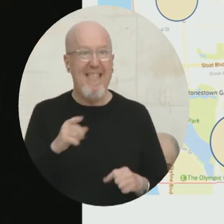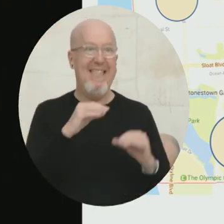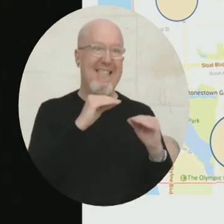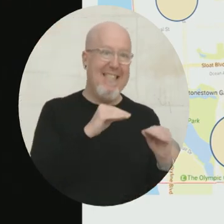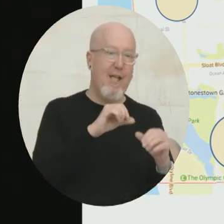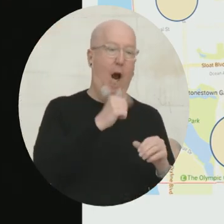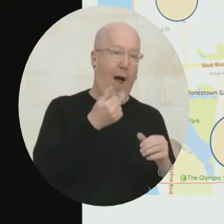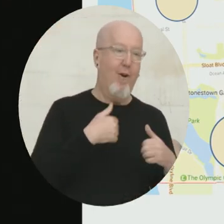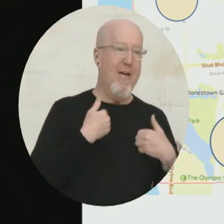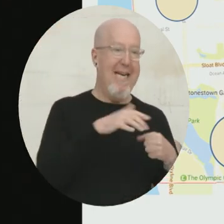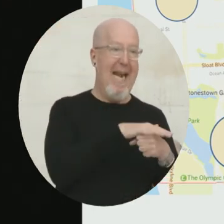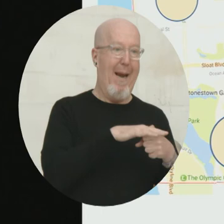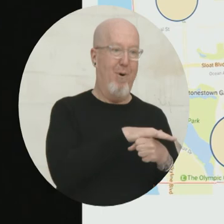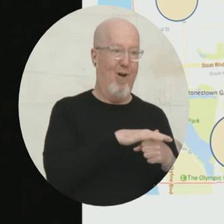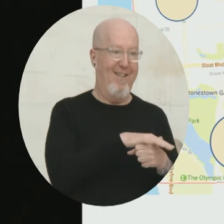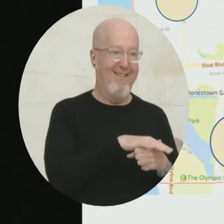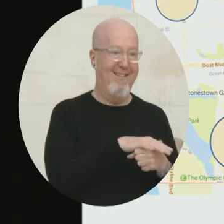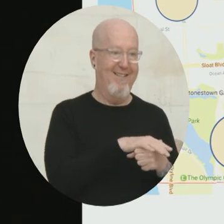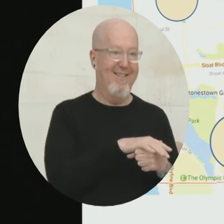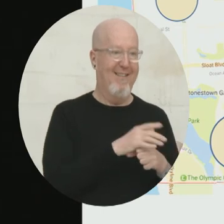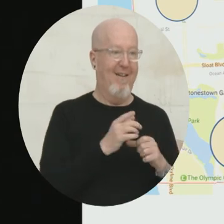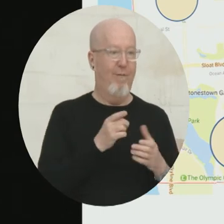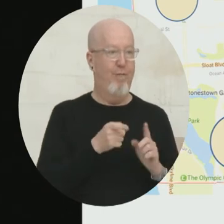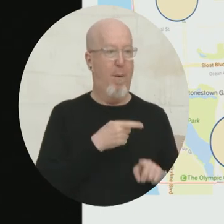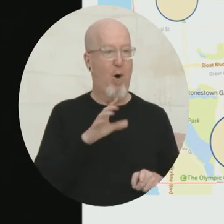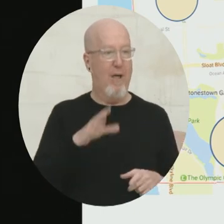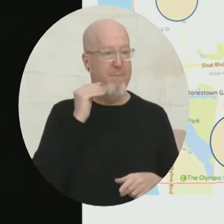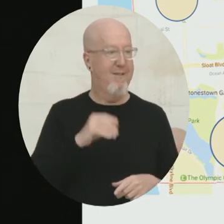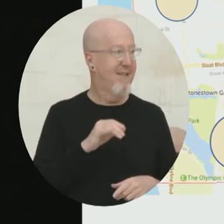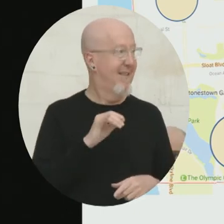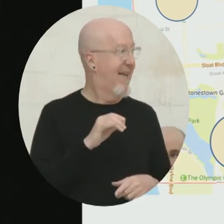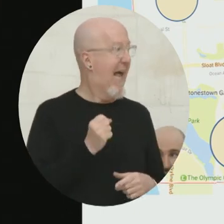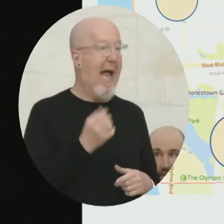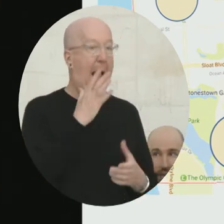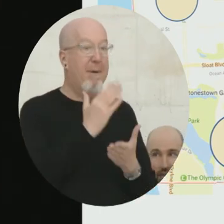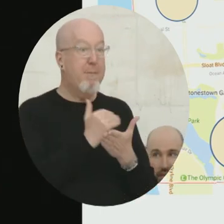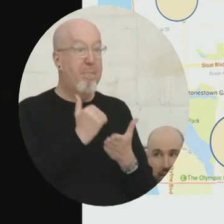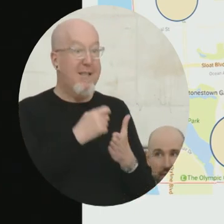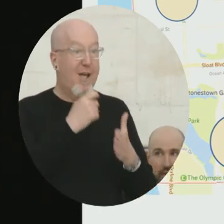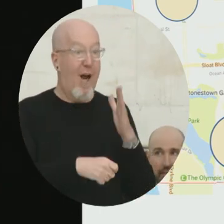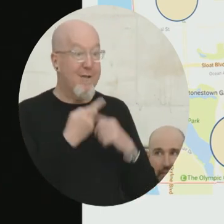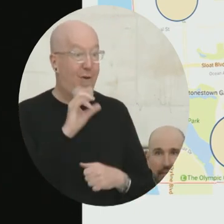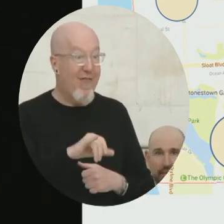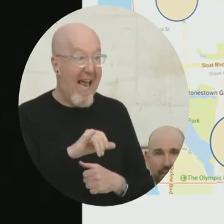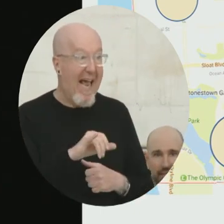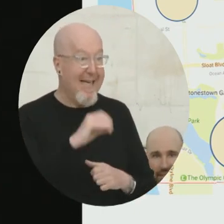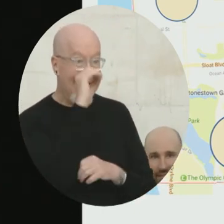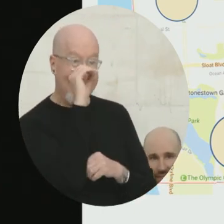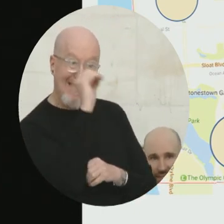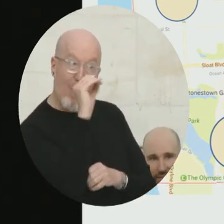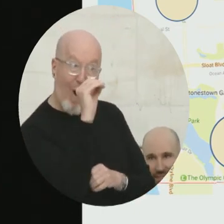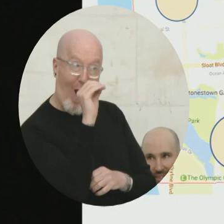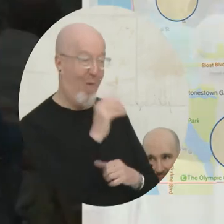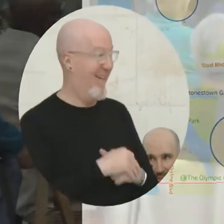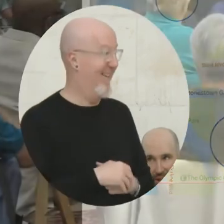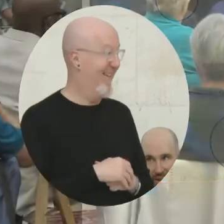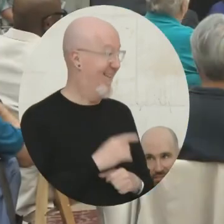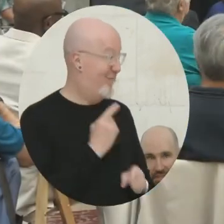emulate what she's accomplished. How great is that? What's the budget hit on that, Bob? Zero. Right?